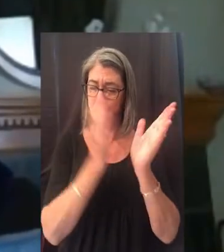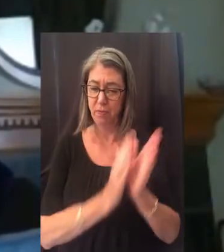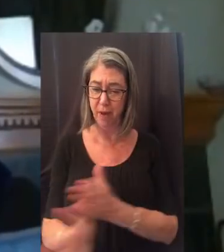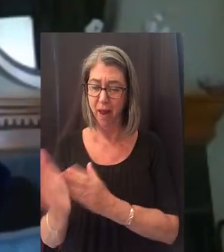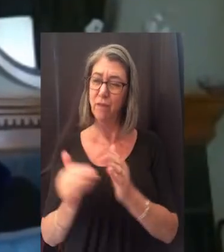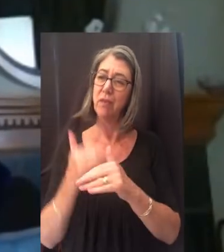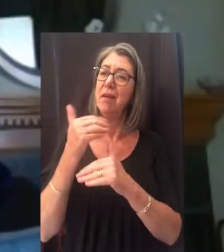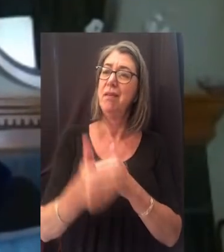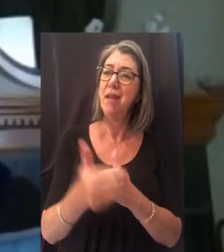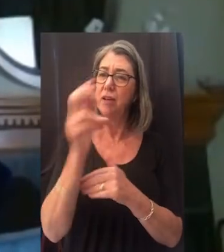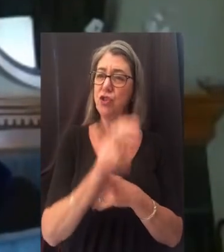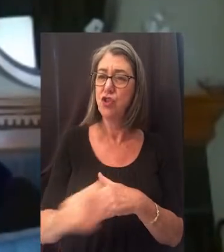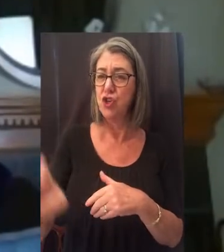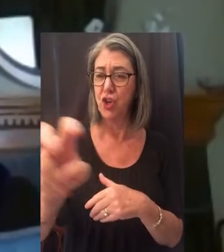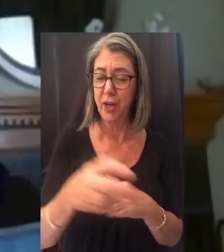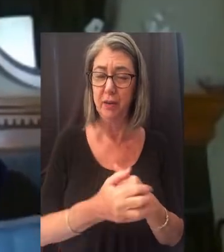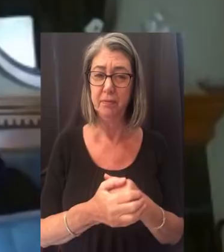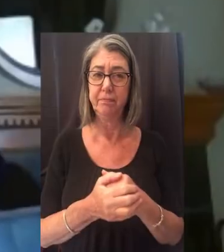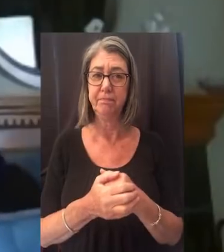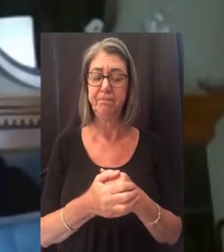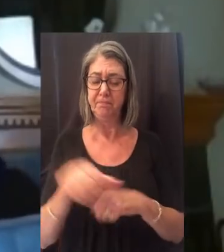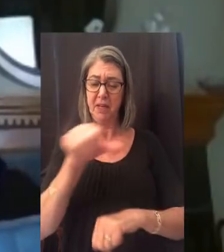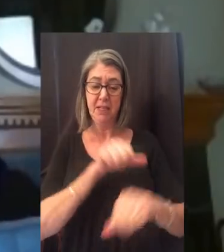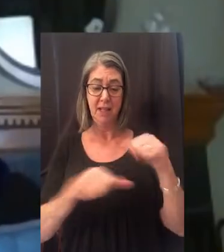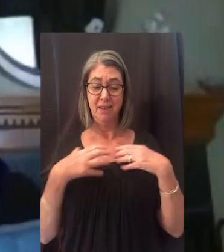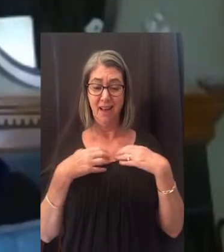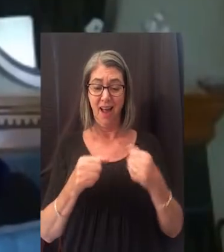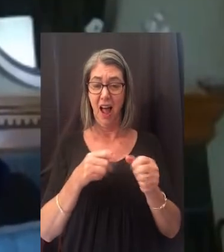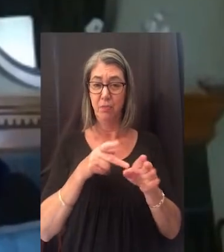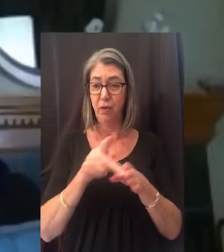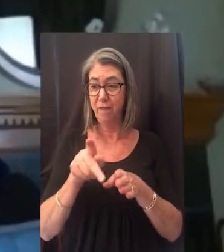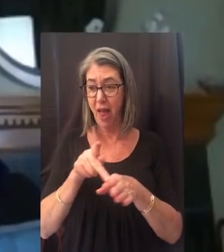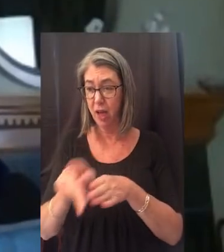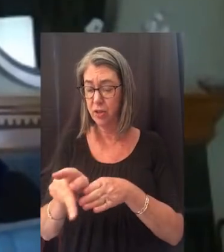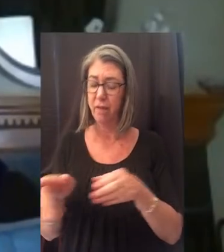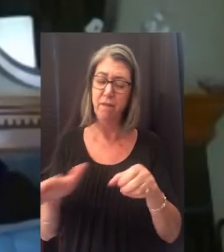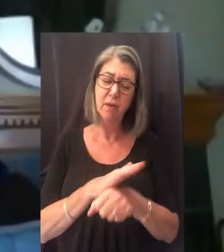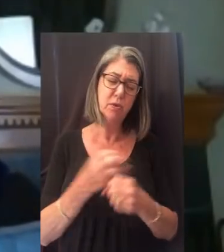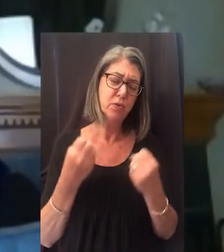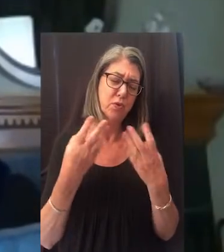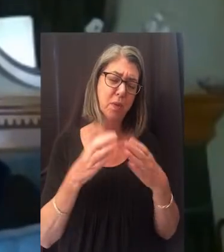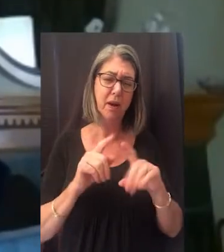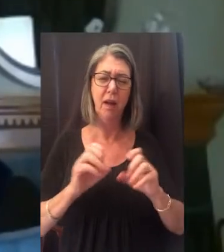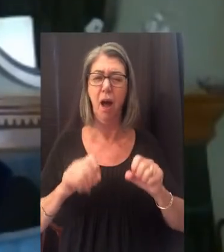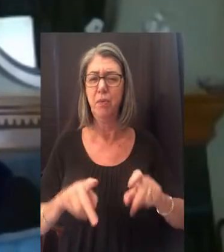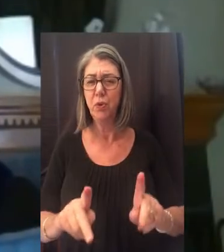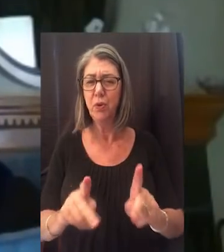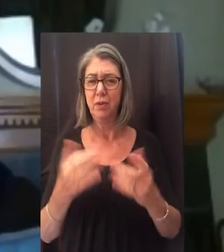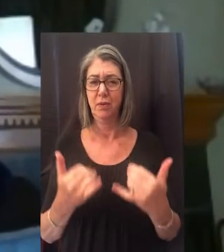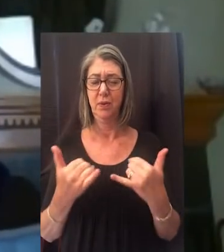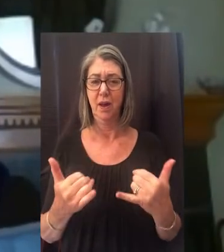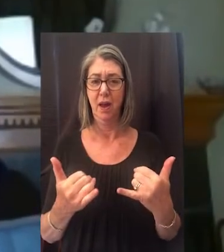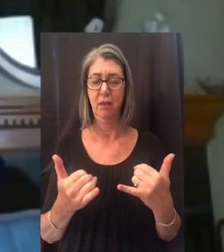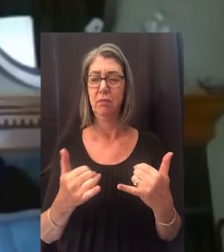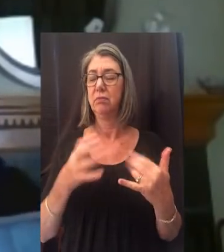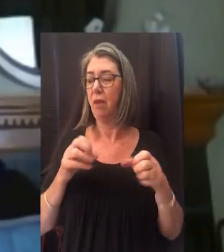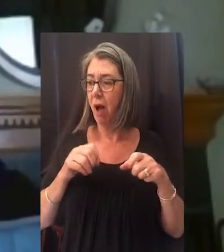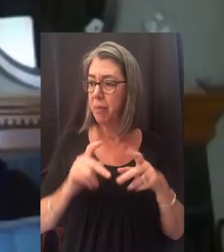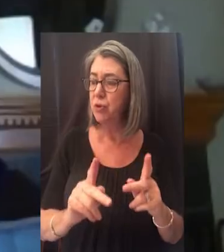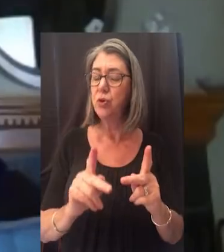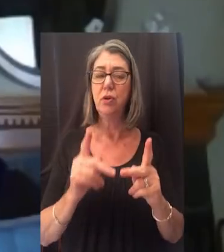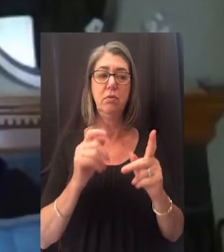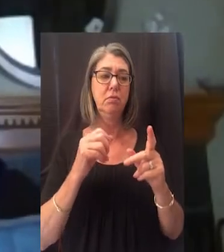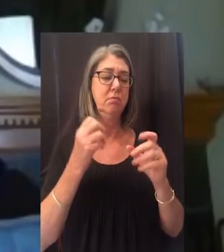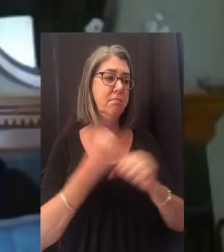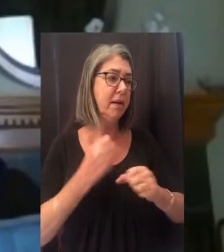-prepared for your next journey. The science and health professions are filled with so many opportunities today. There are